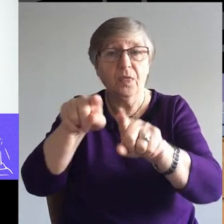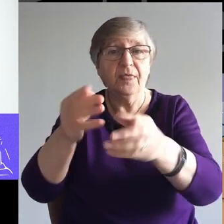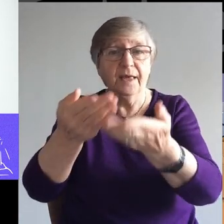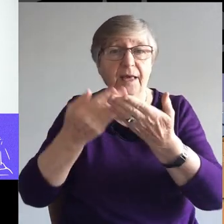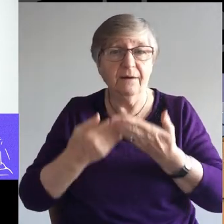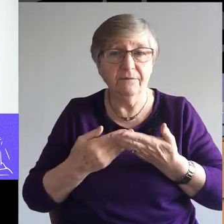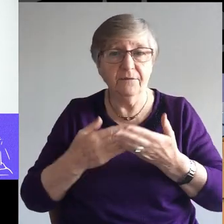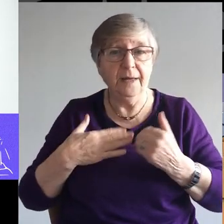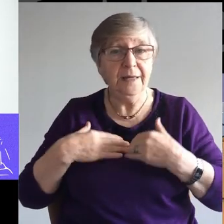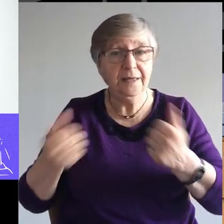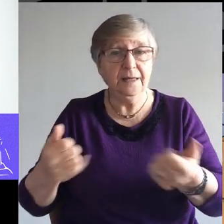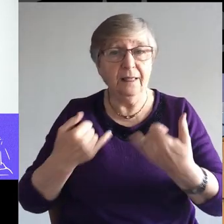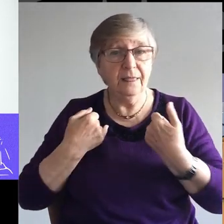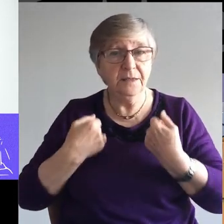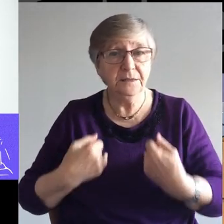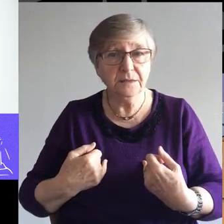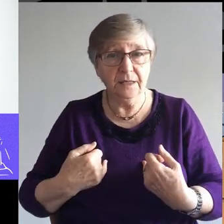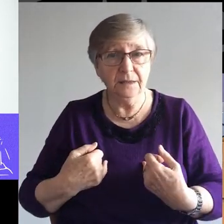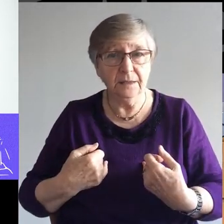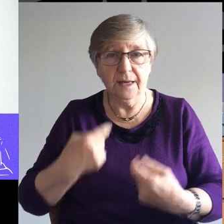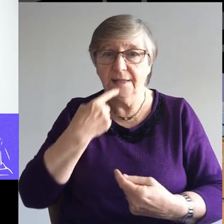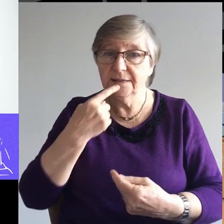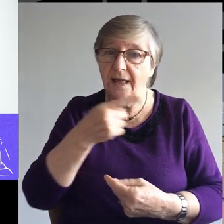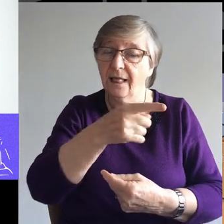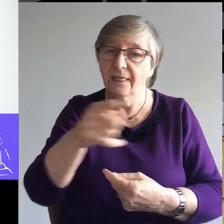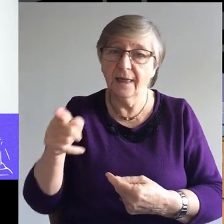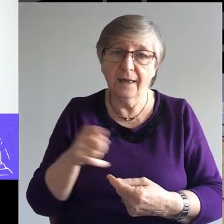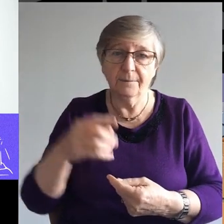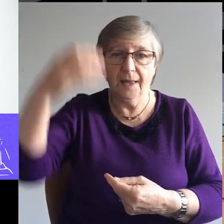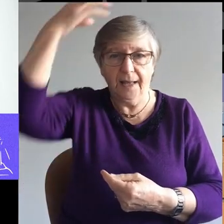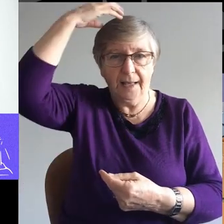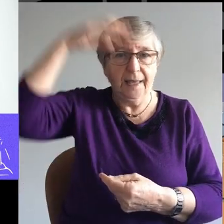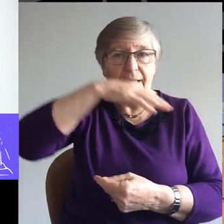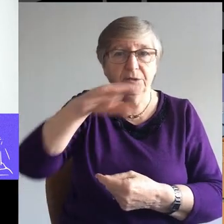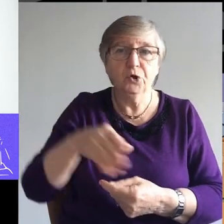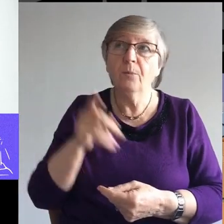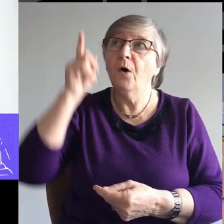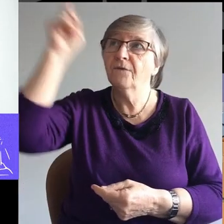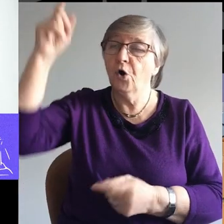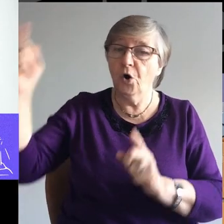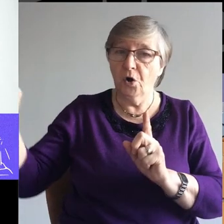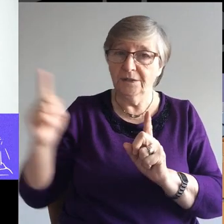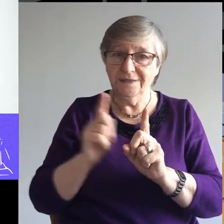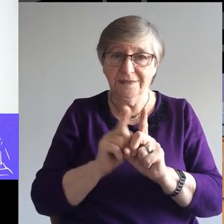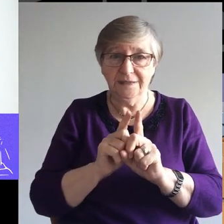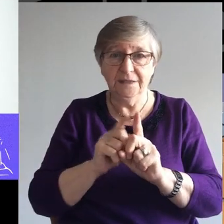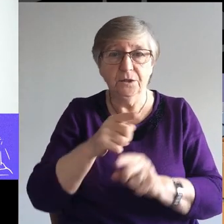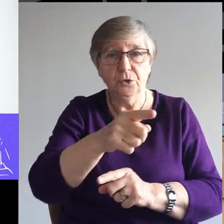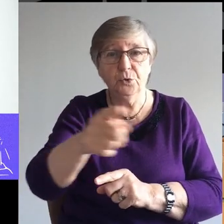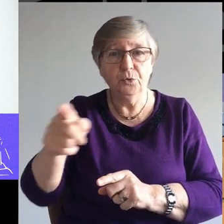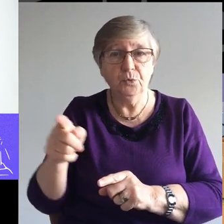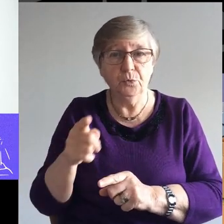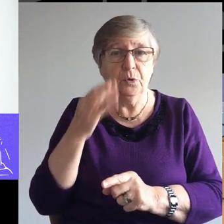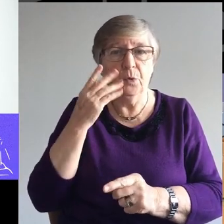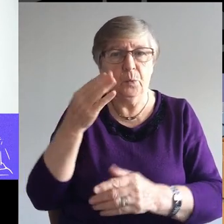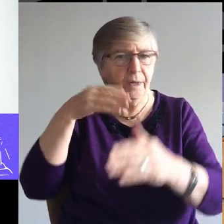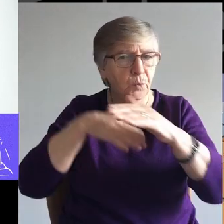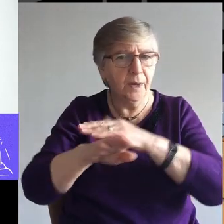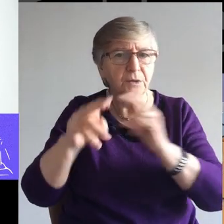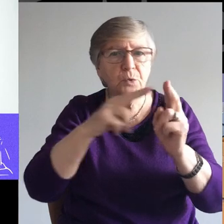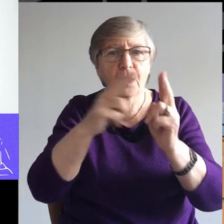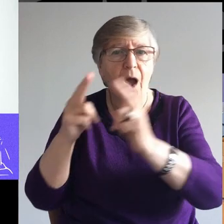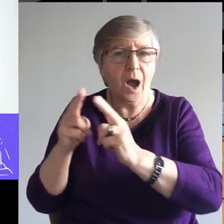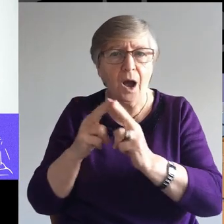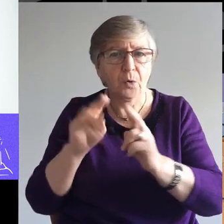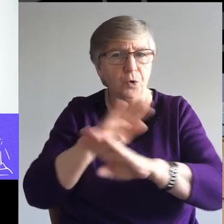Heal the sick, and there are tellmen, The kingdom of God has come near you. But when you enter a house, you are not welcome.